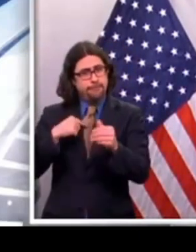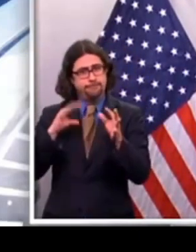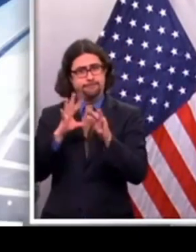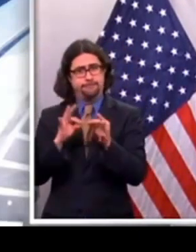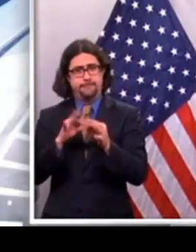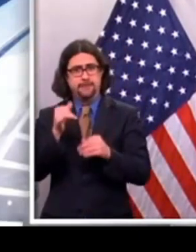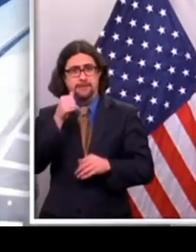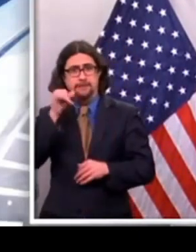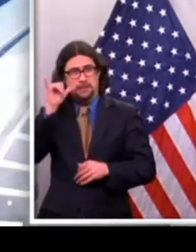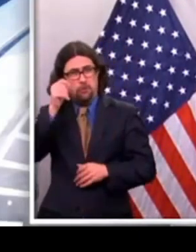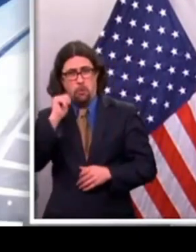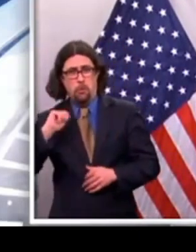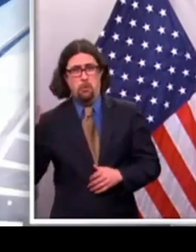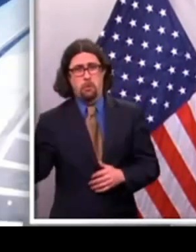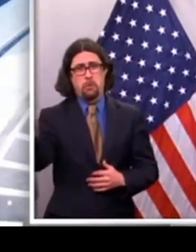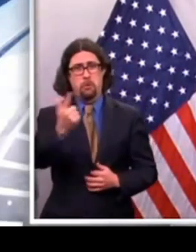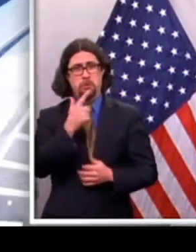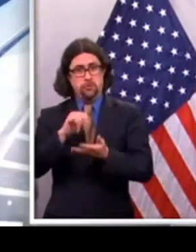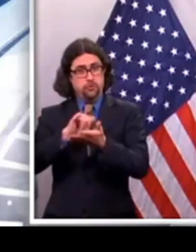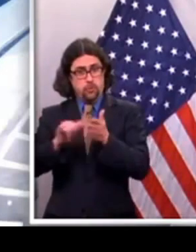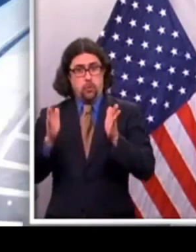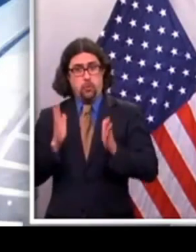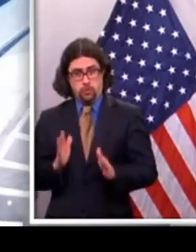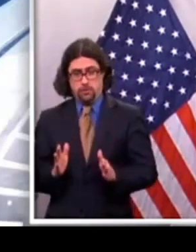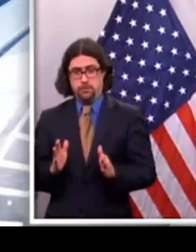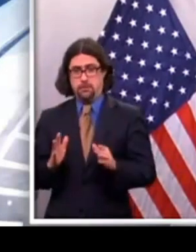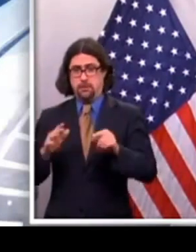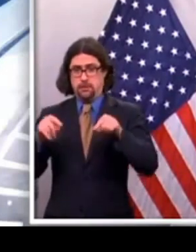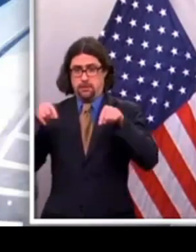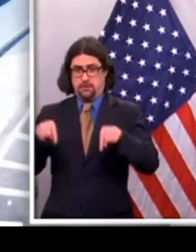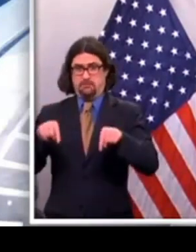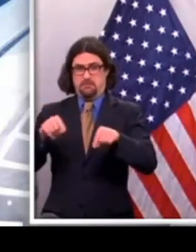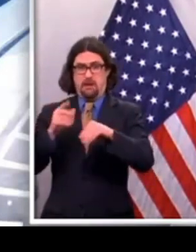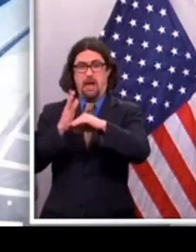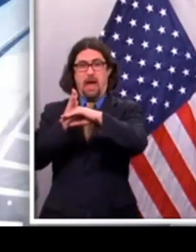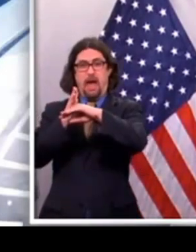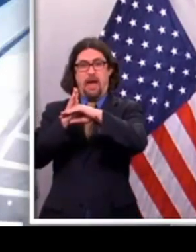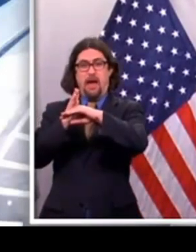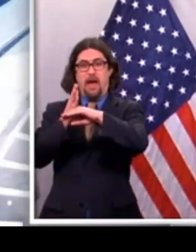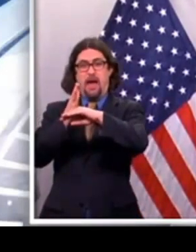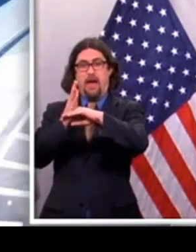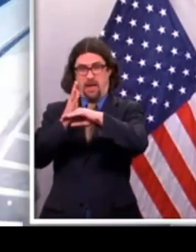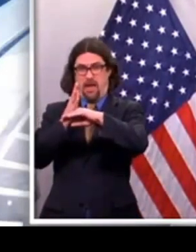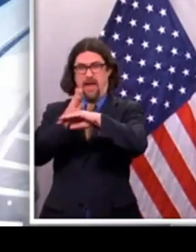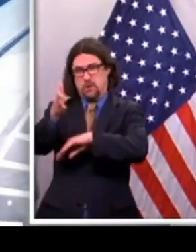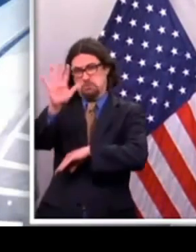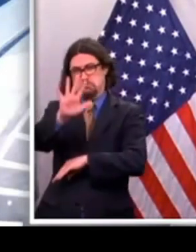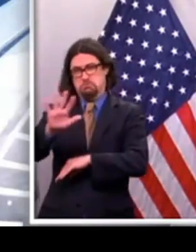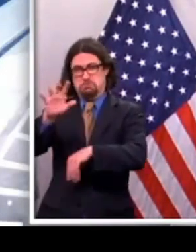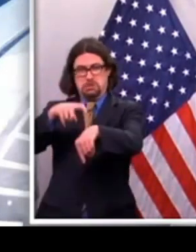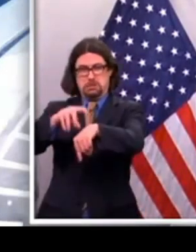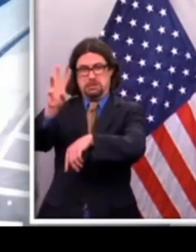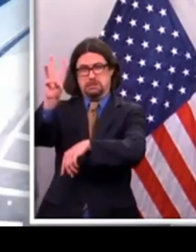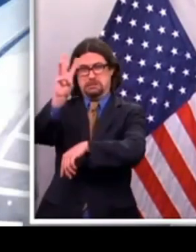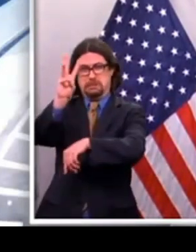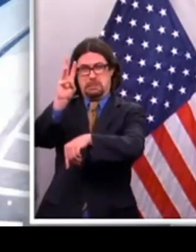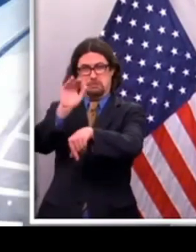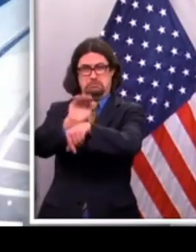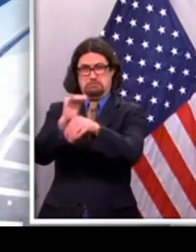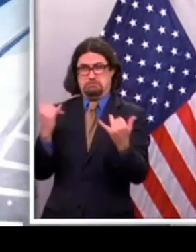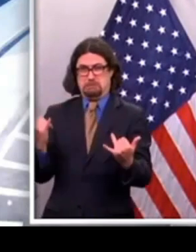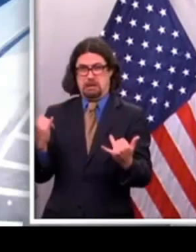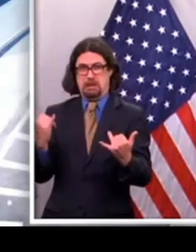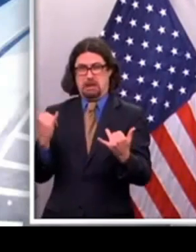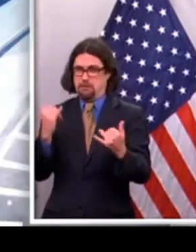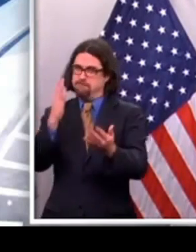at 6 p.m. And to stay out of our parks. We will close our parks at 6 p.m. There will be